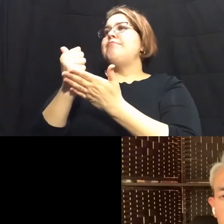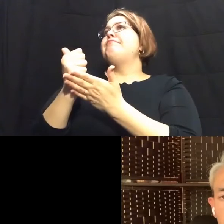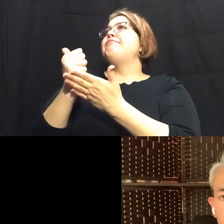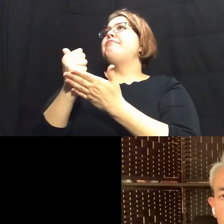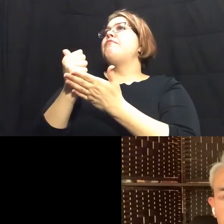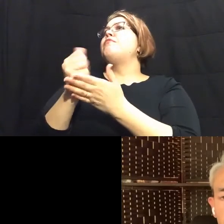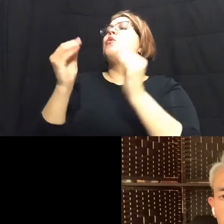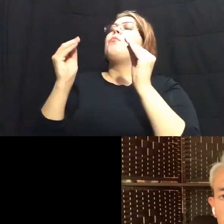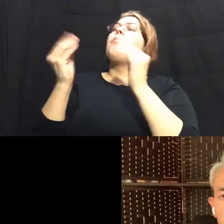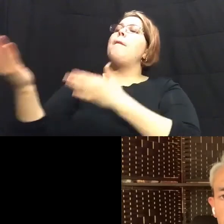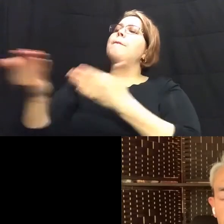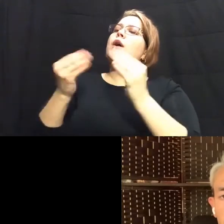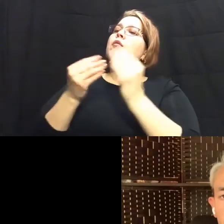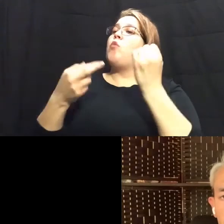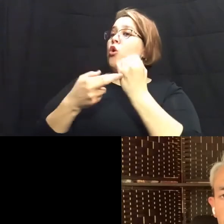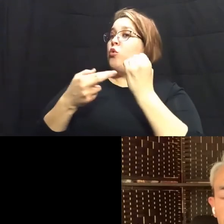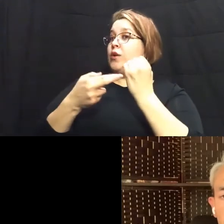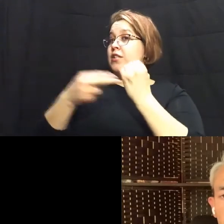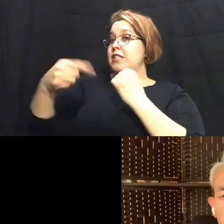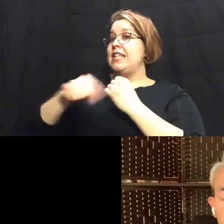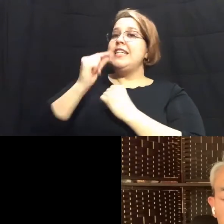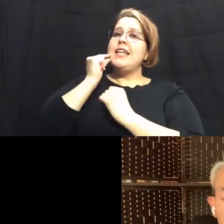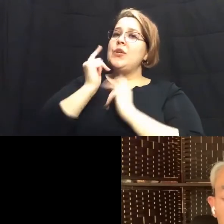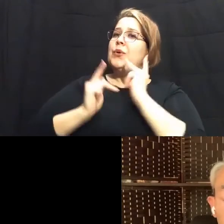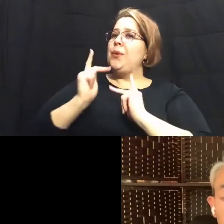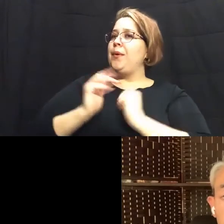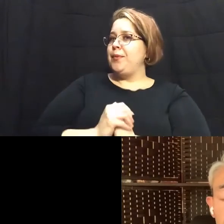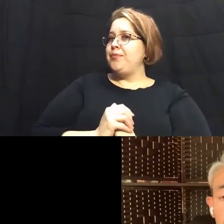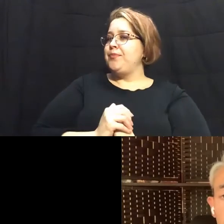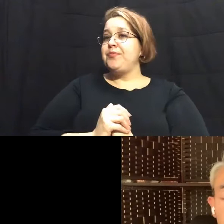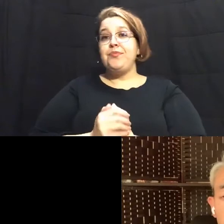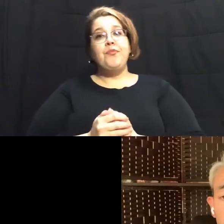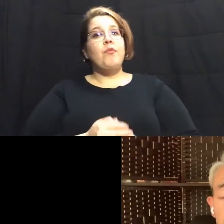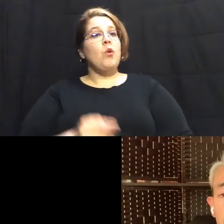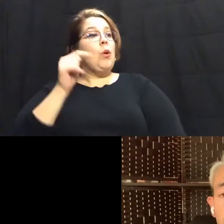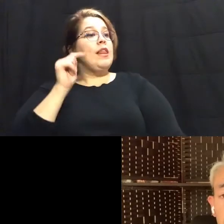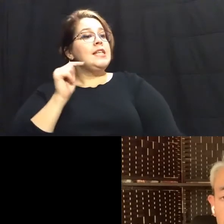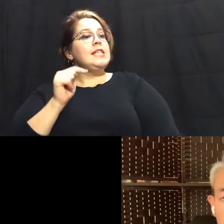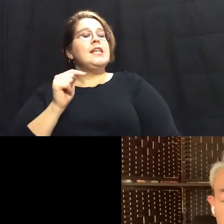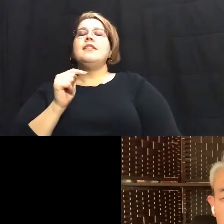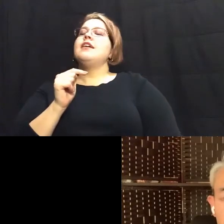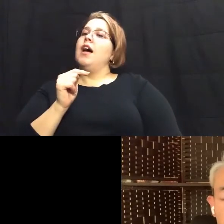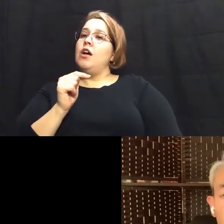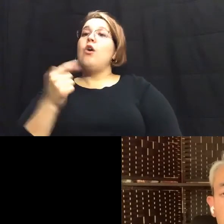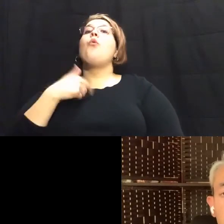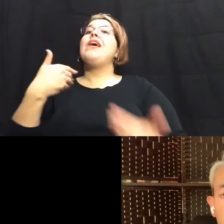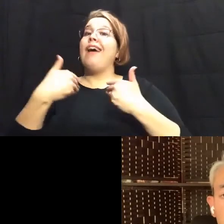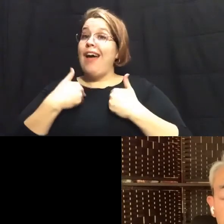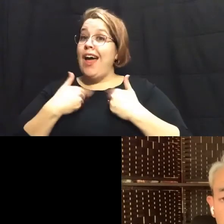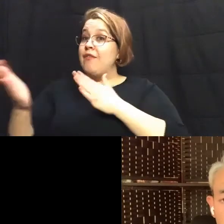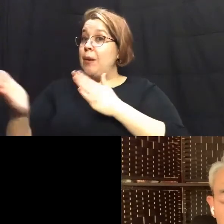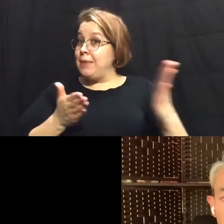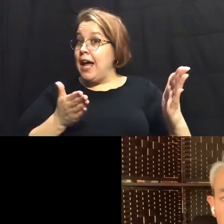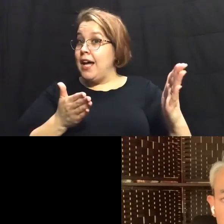resources to these um san antonians well this is a we have plans but we need to